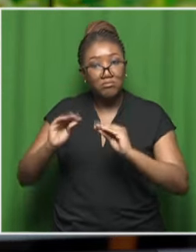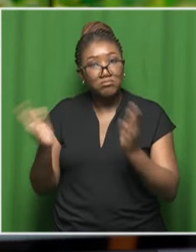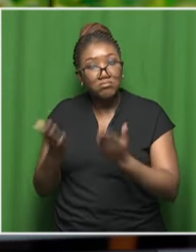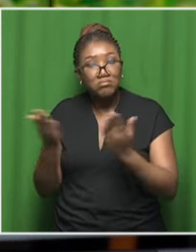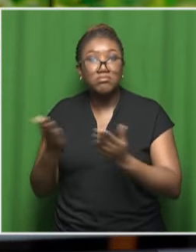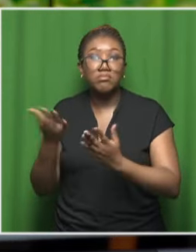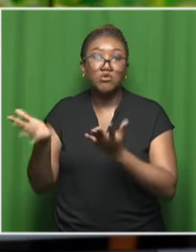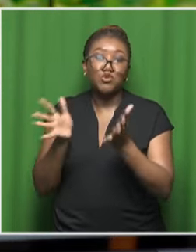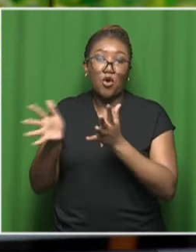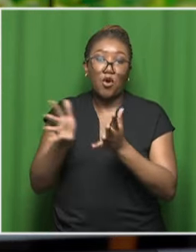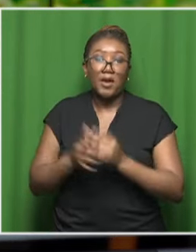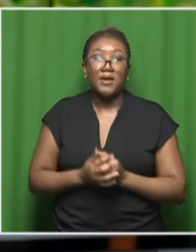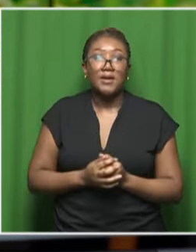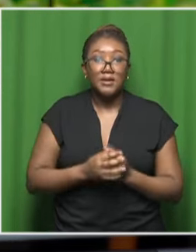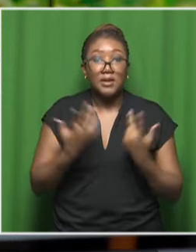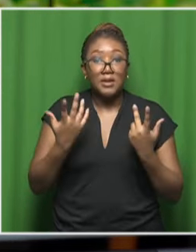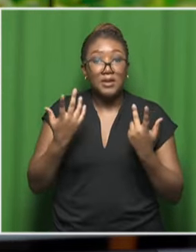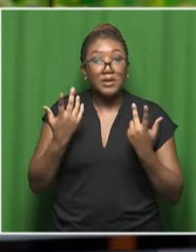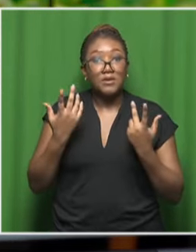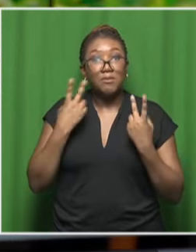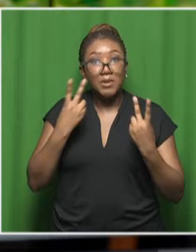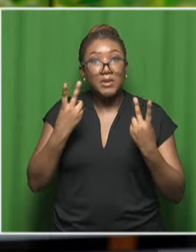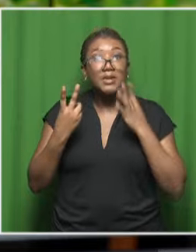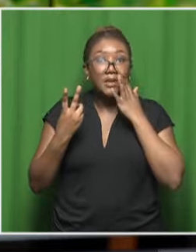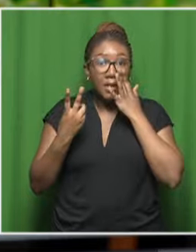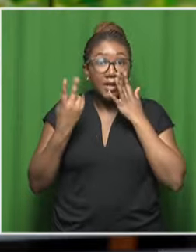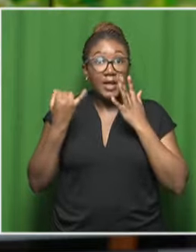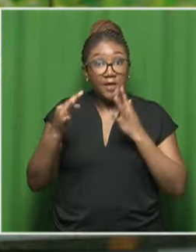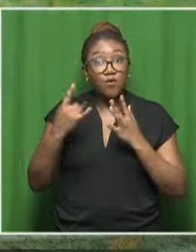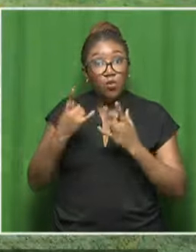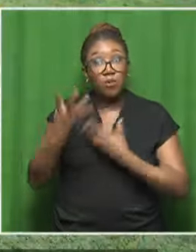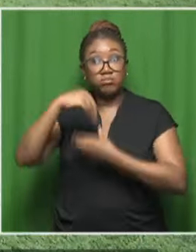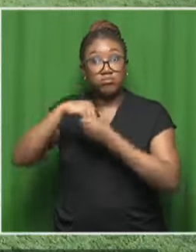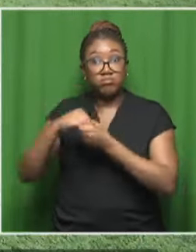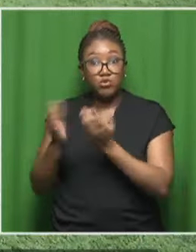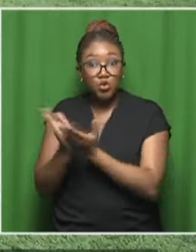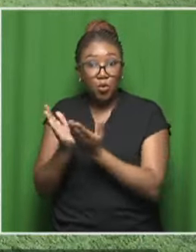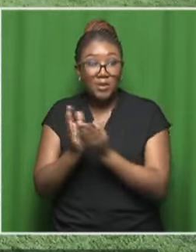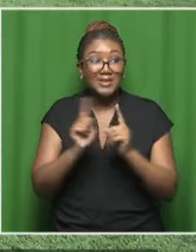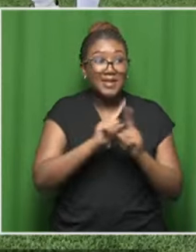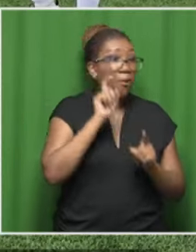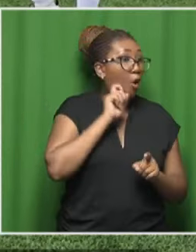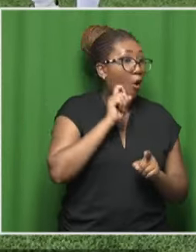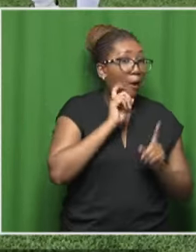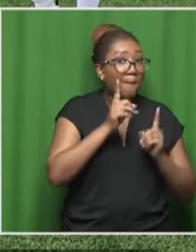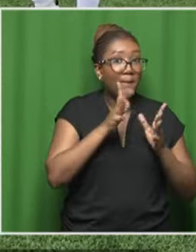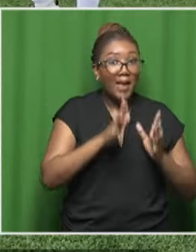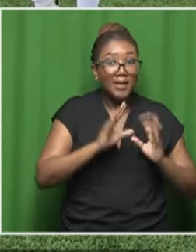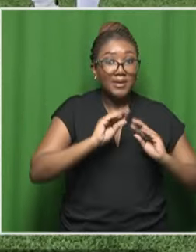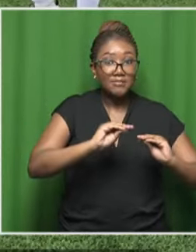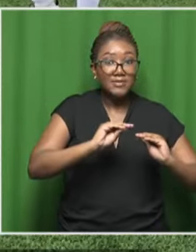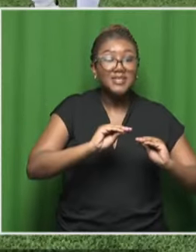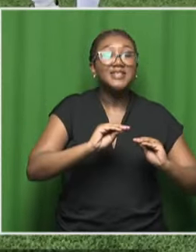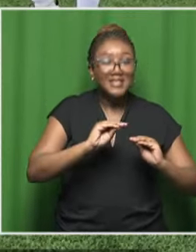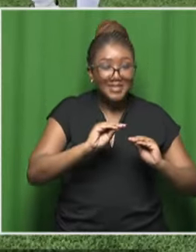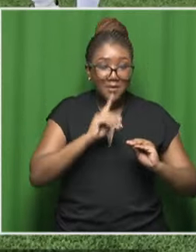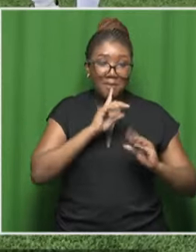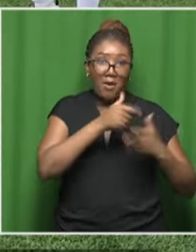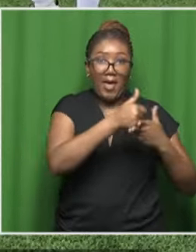while we're at it. So, you're killing two or three birds with one stone, so to speak. And you speak about